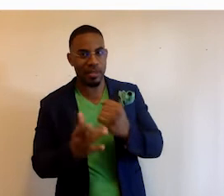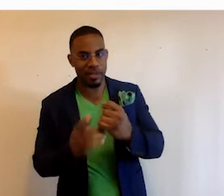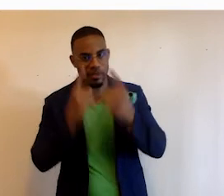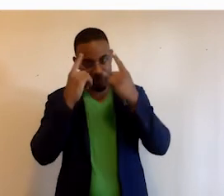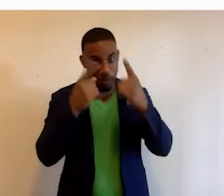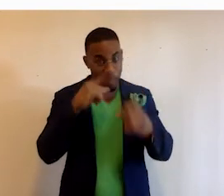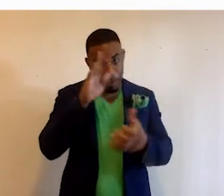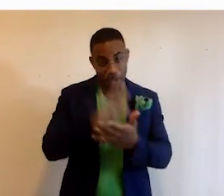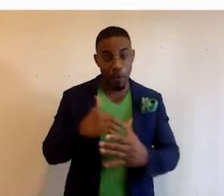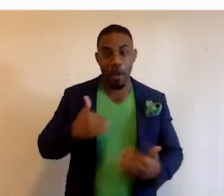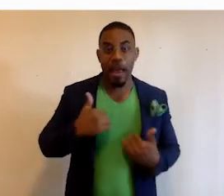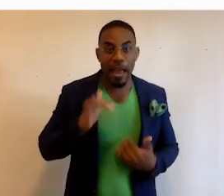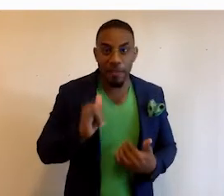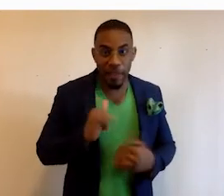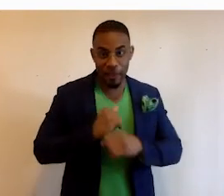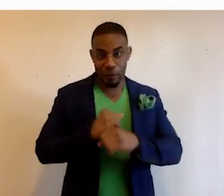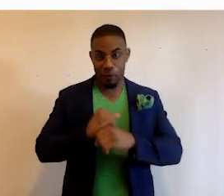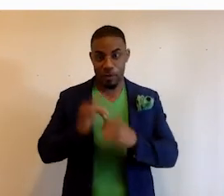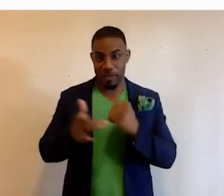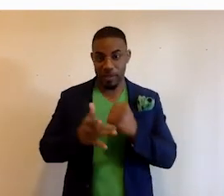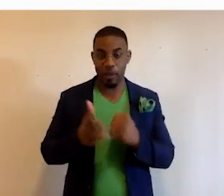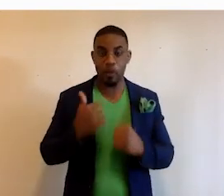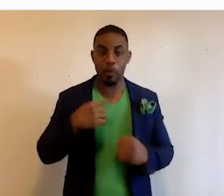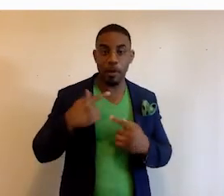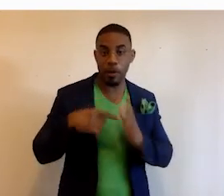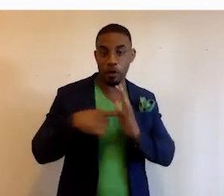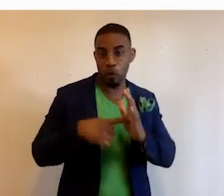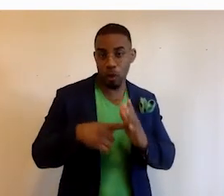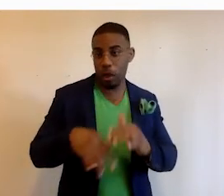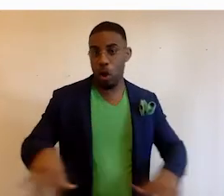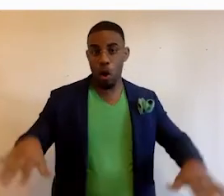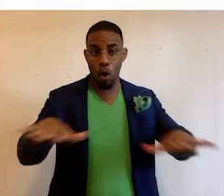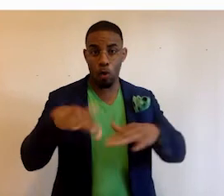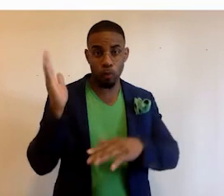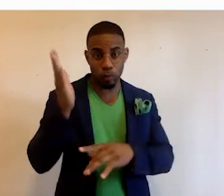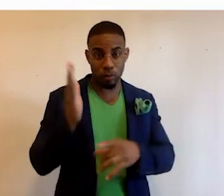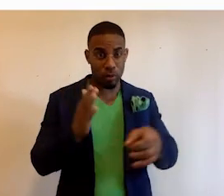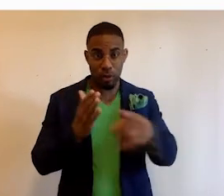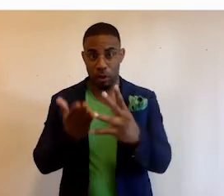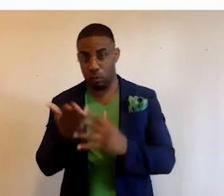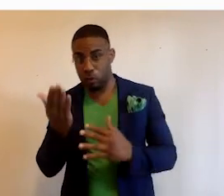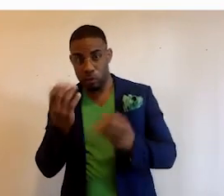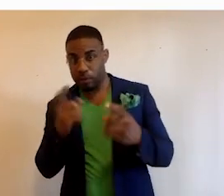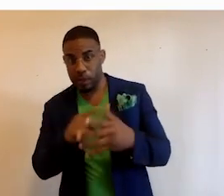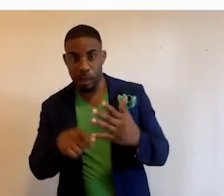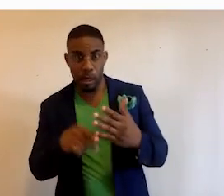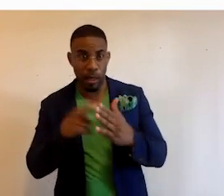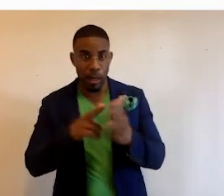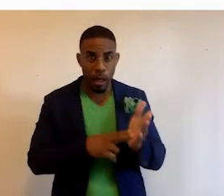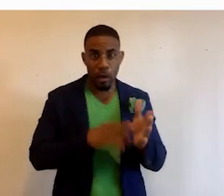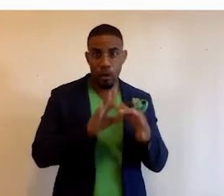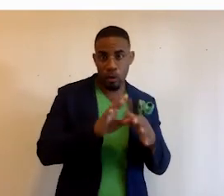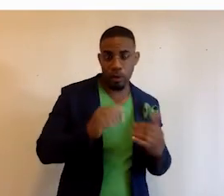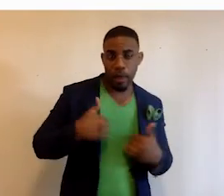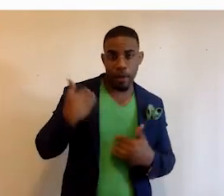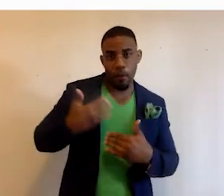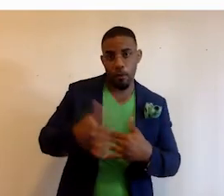We believe that we have that superior technology. We've been showcasing it throughout this presentation and through the many contracts and relationships